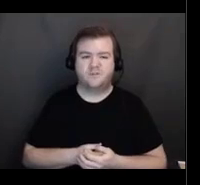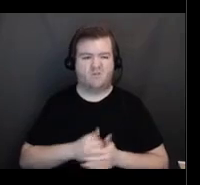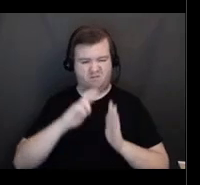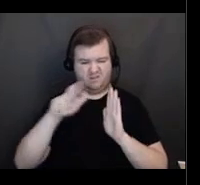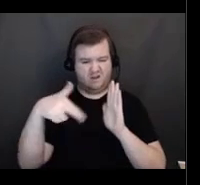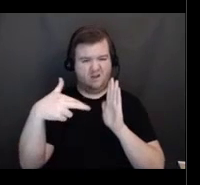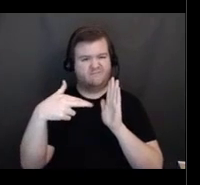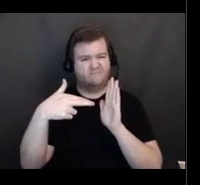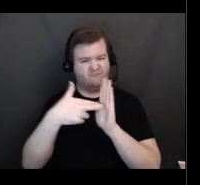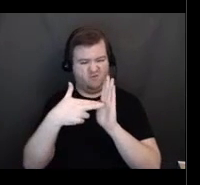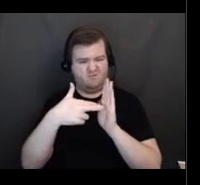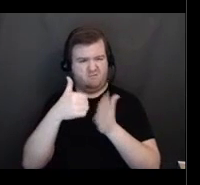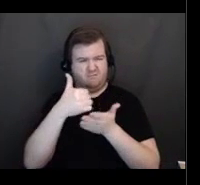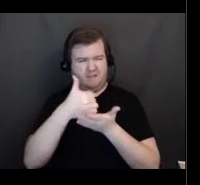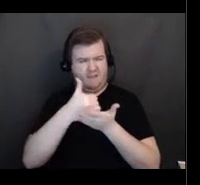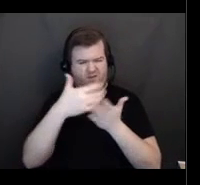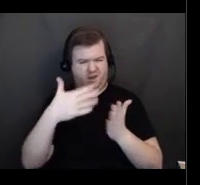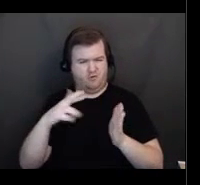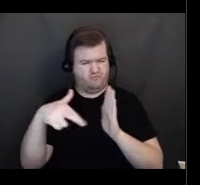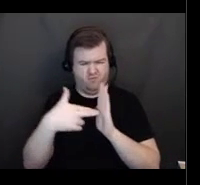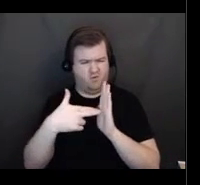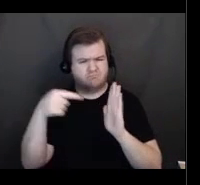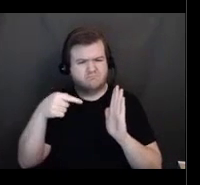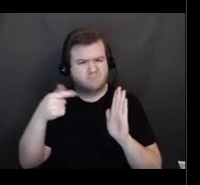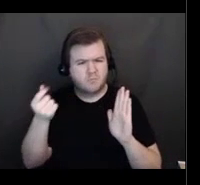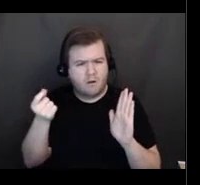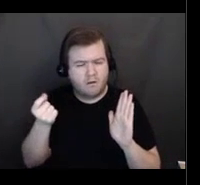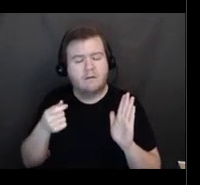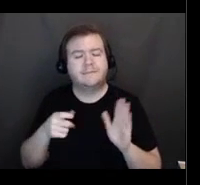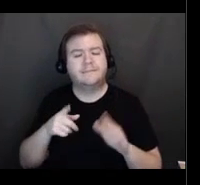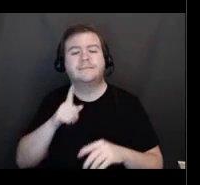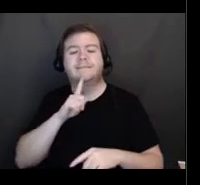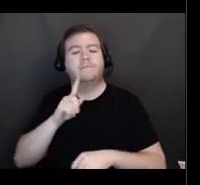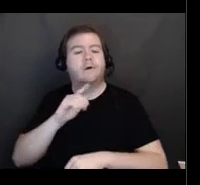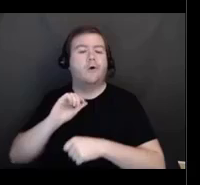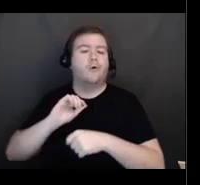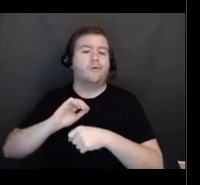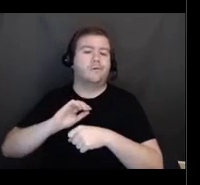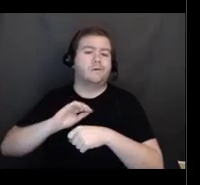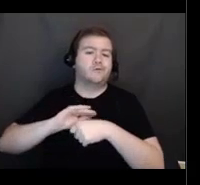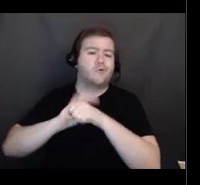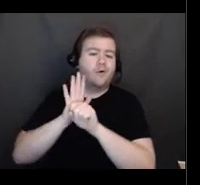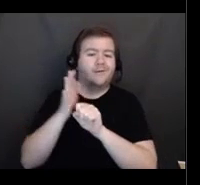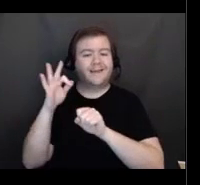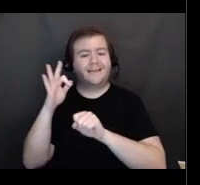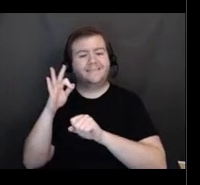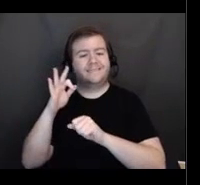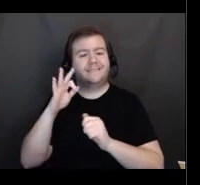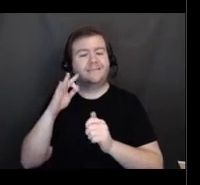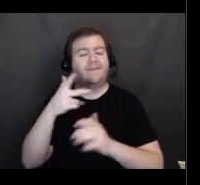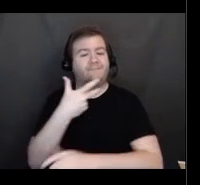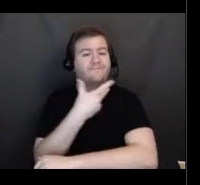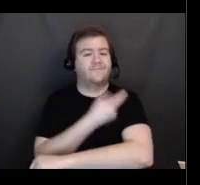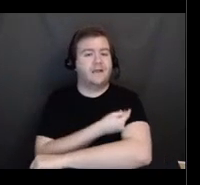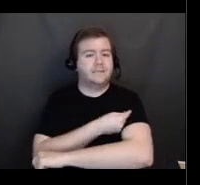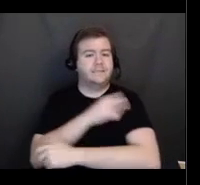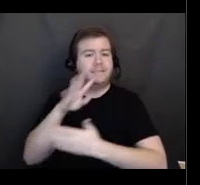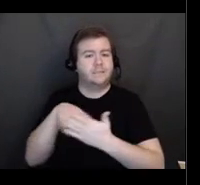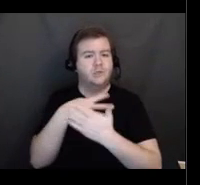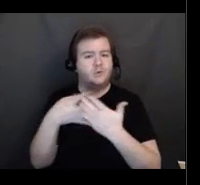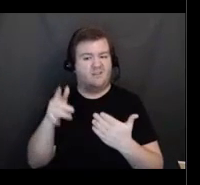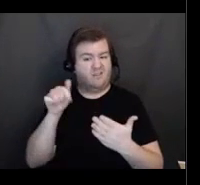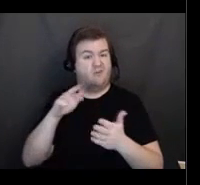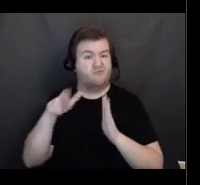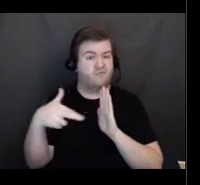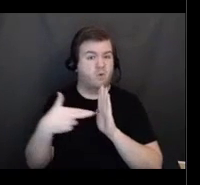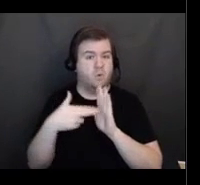navigator's role? The role as a COVID-19 vaccine scheduling navigator is very important. You